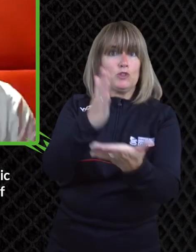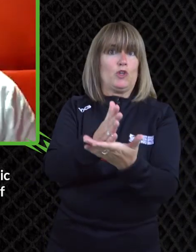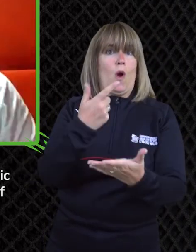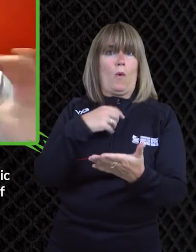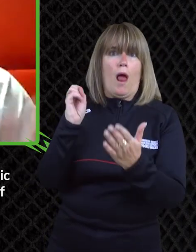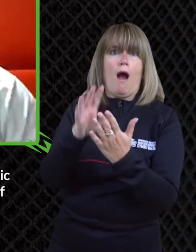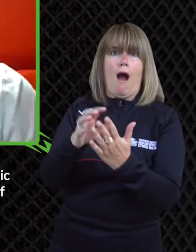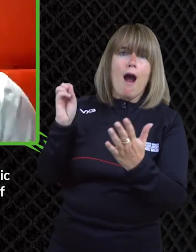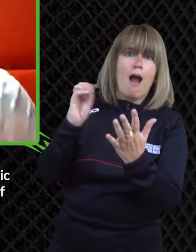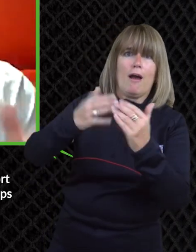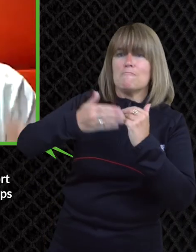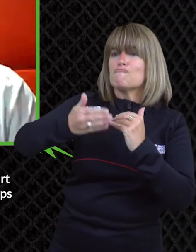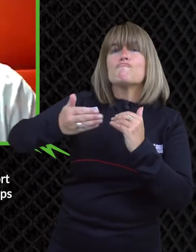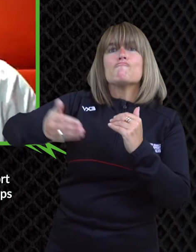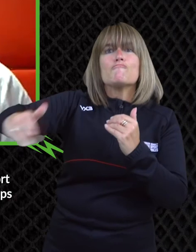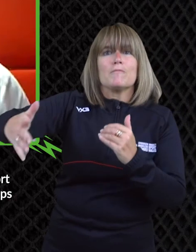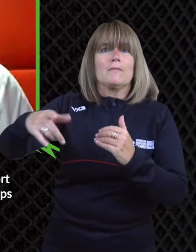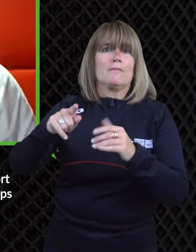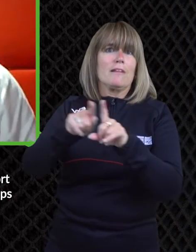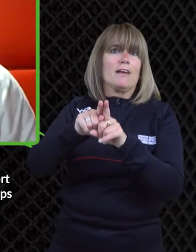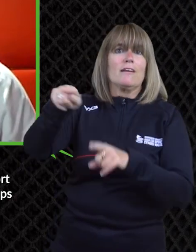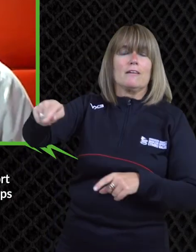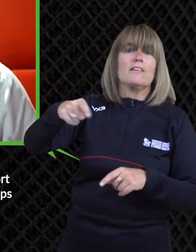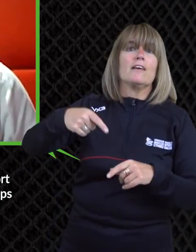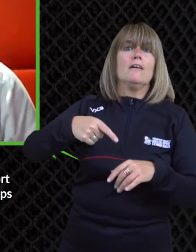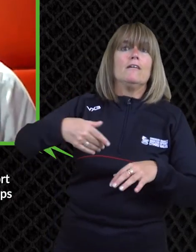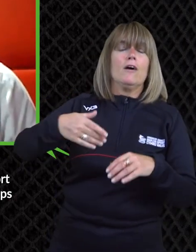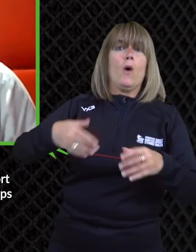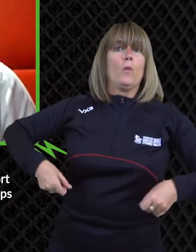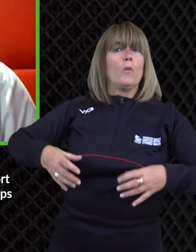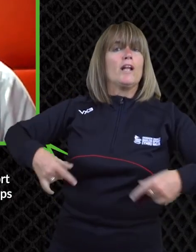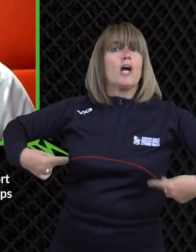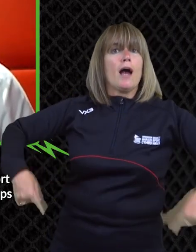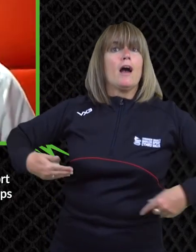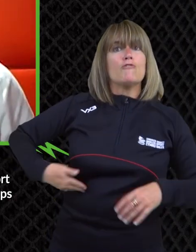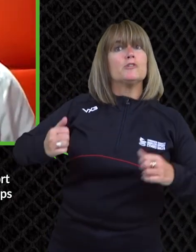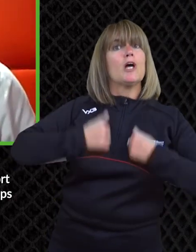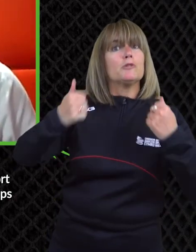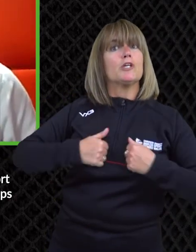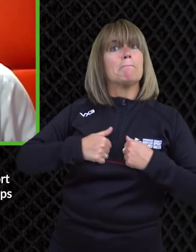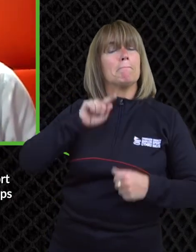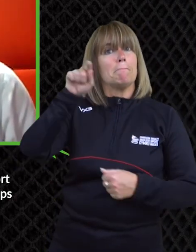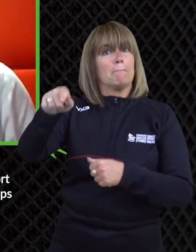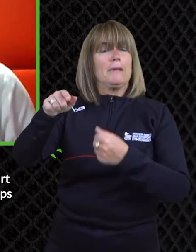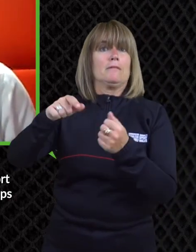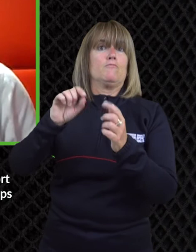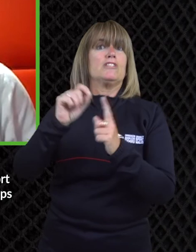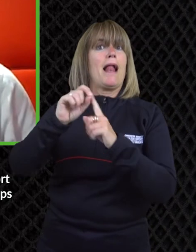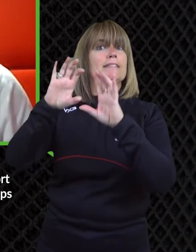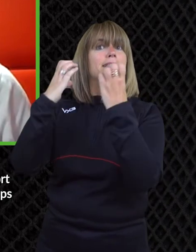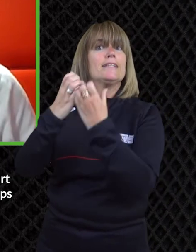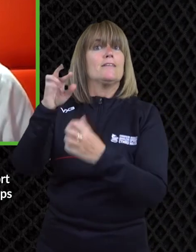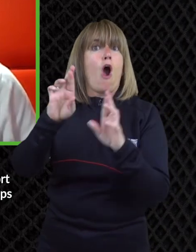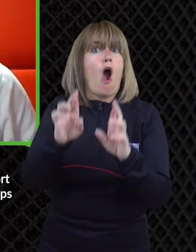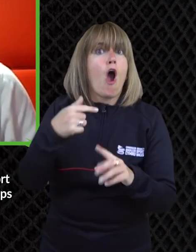that uh just message me you can follow me if you want if you like my stuff um but um yeah um and there's a lot to